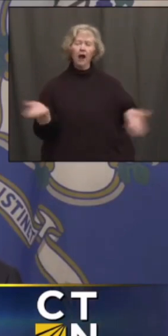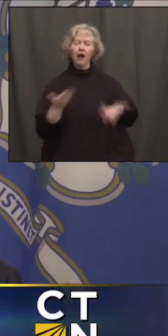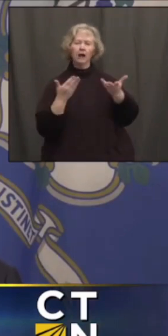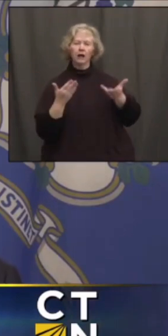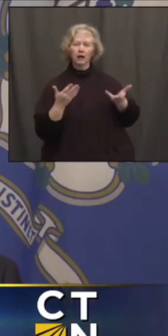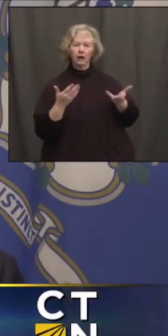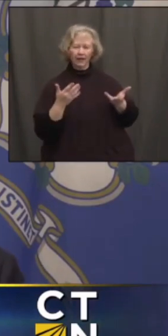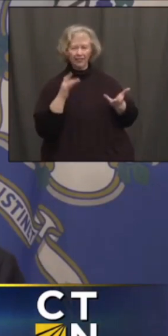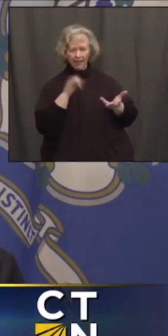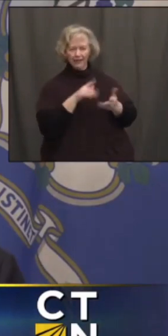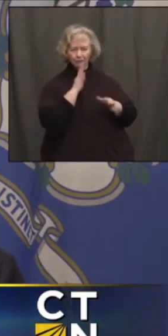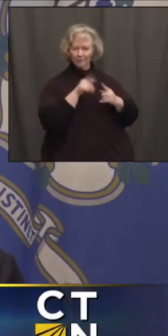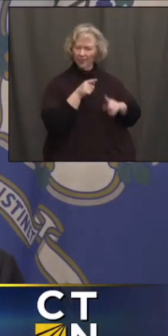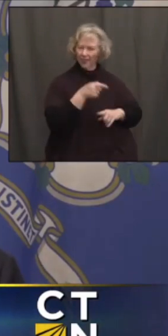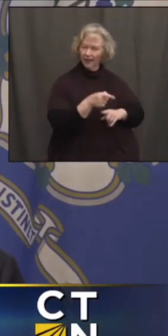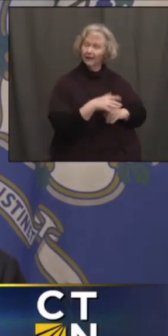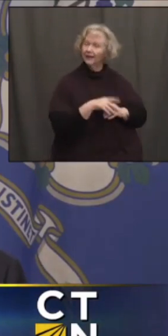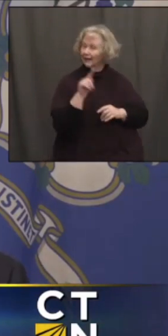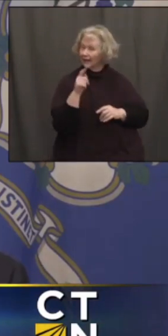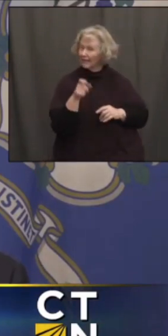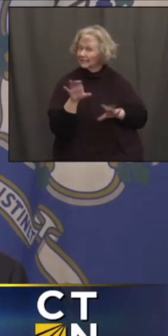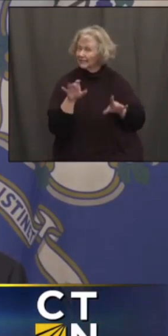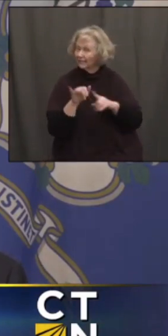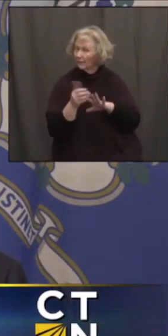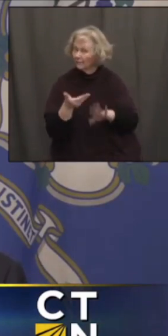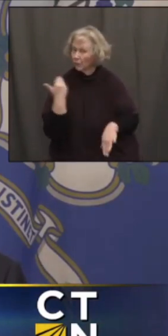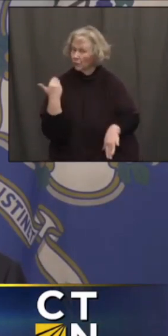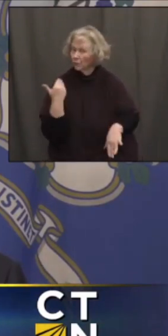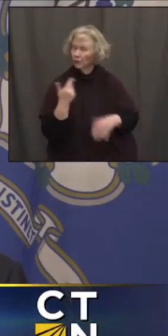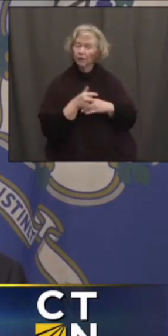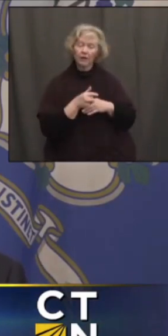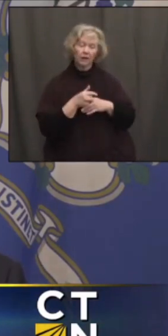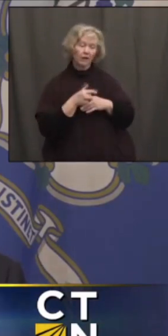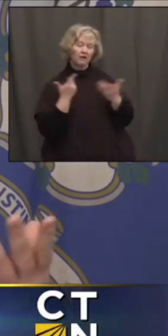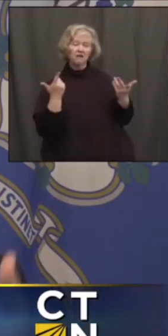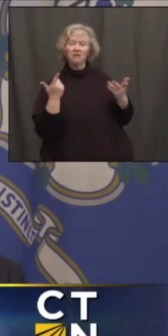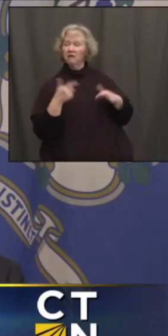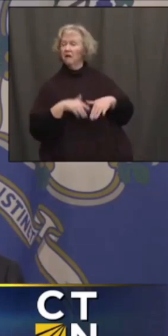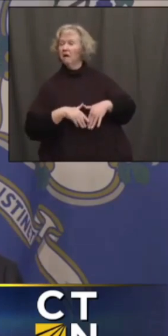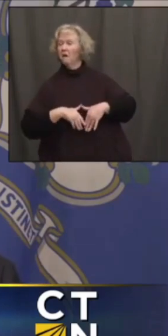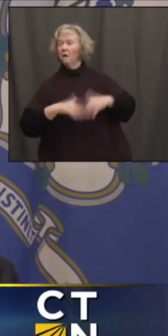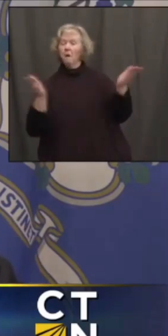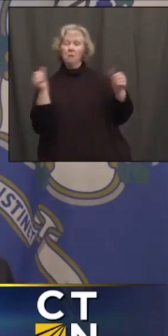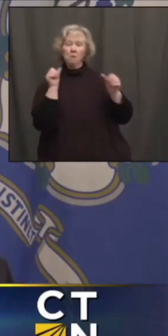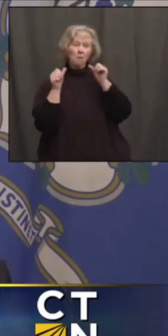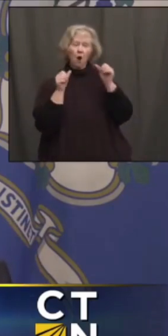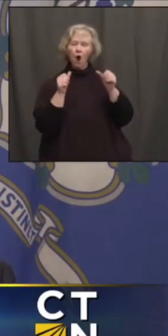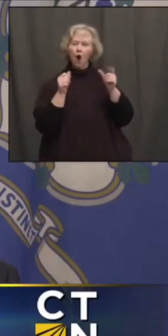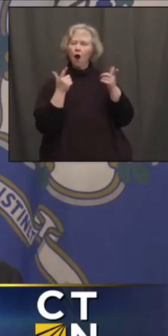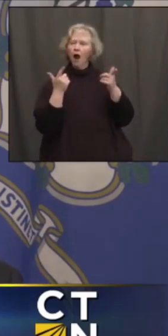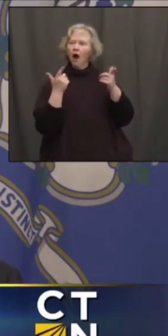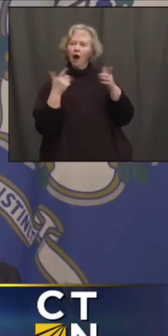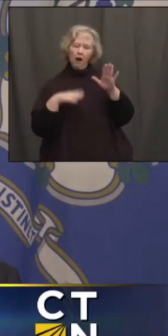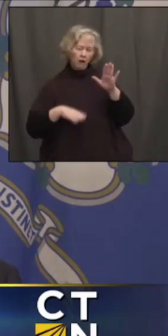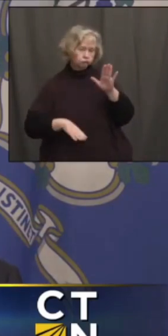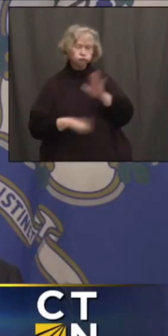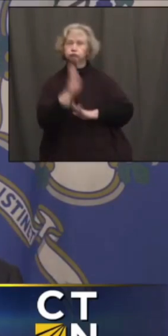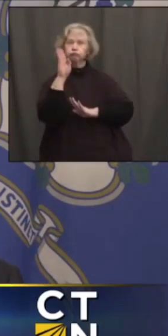Texas has done that before. You know, they opened the bars. Things spiked up. Closed the bars.